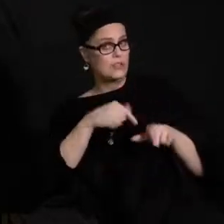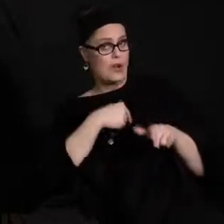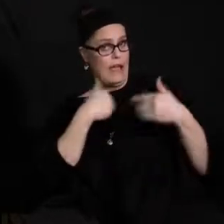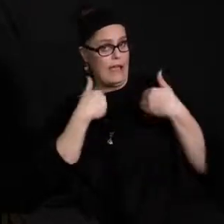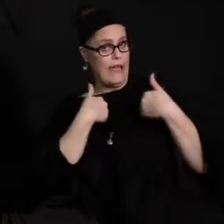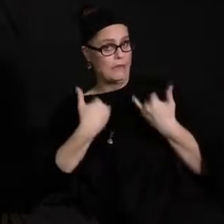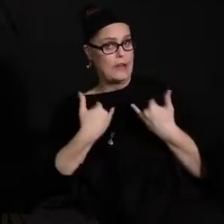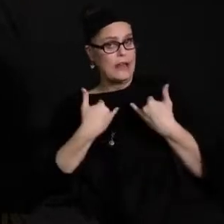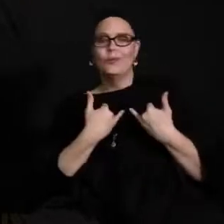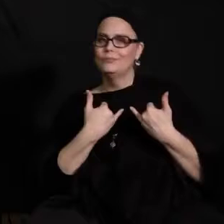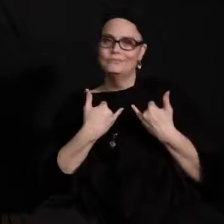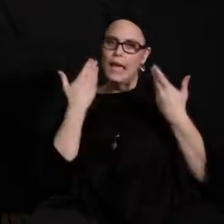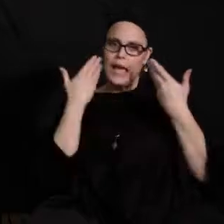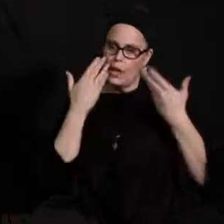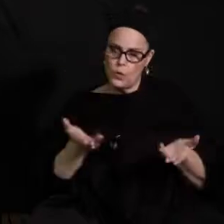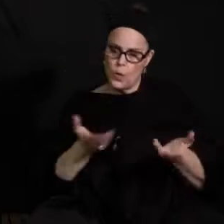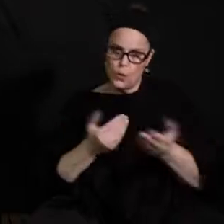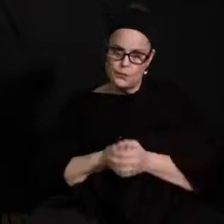don't know.